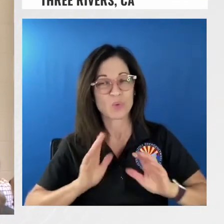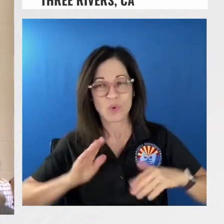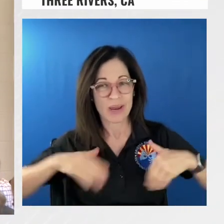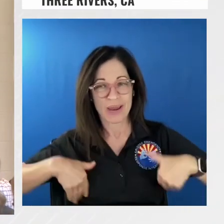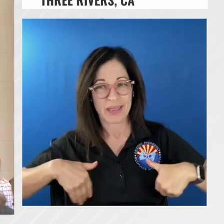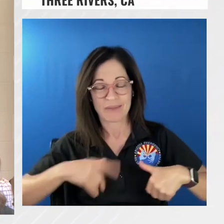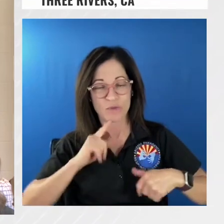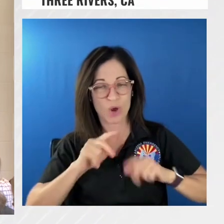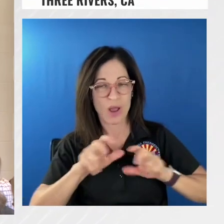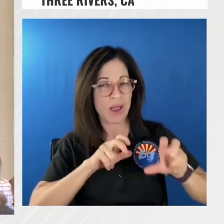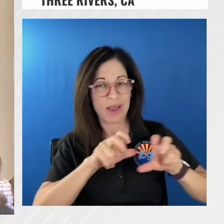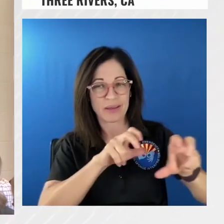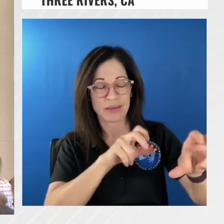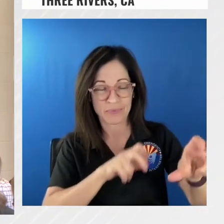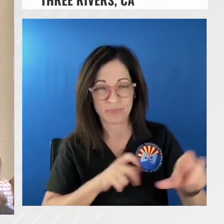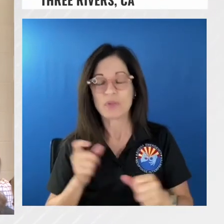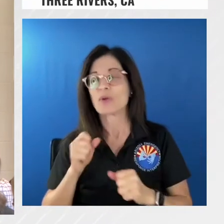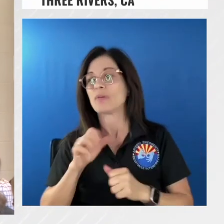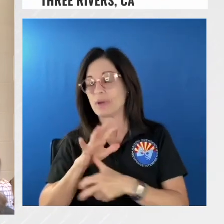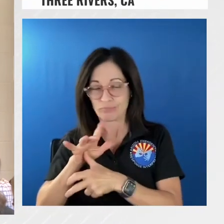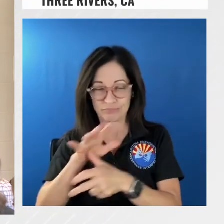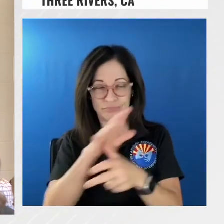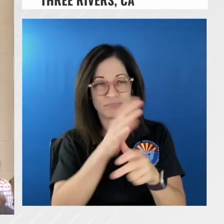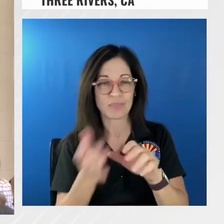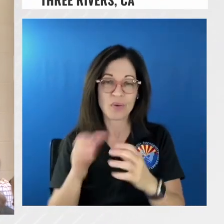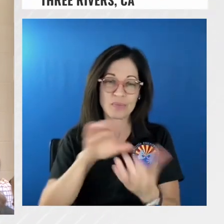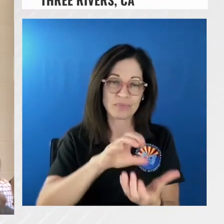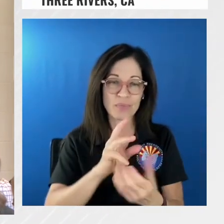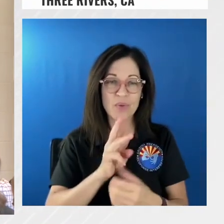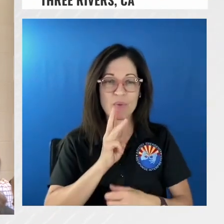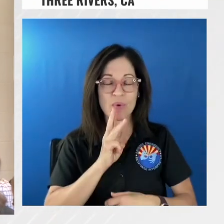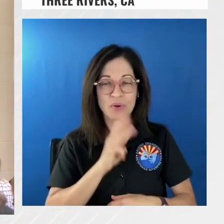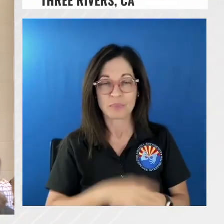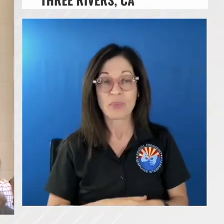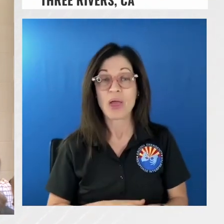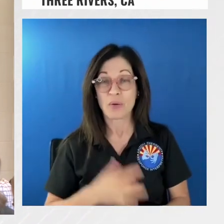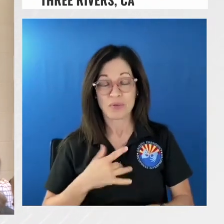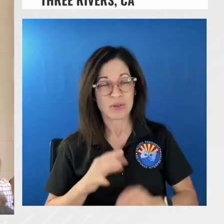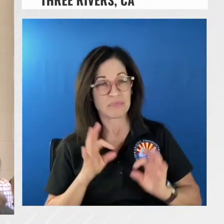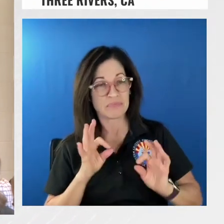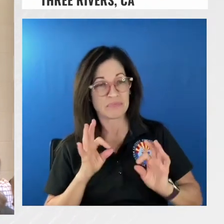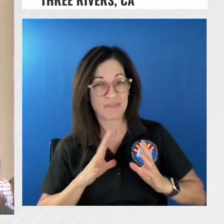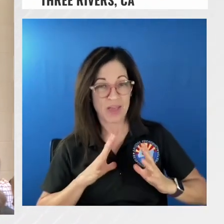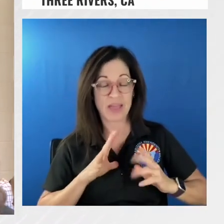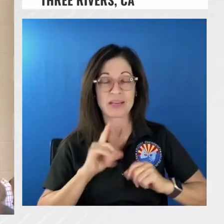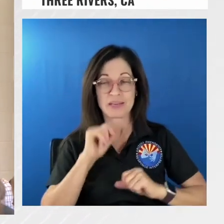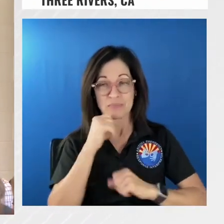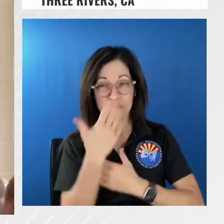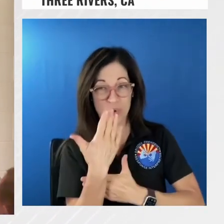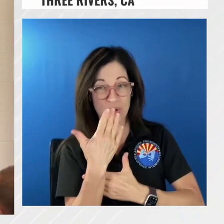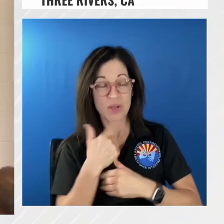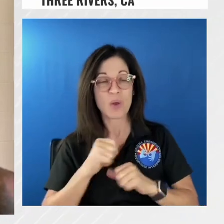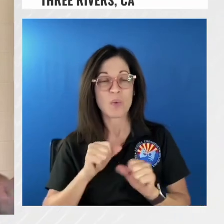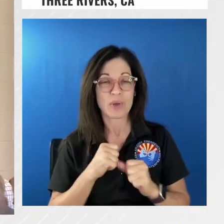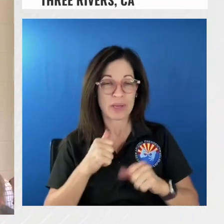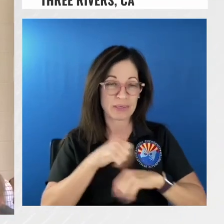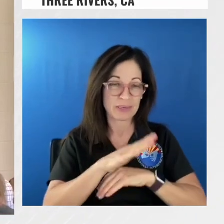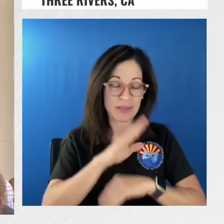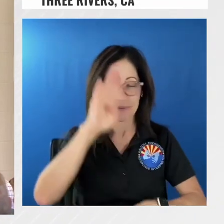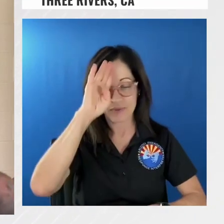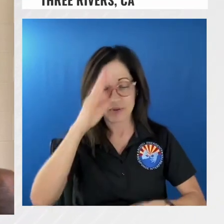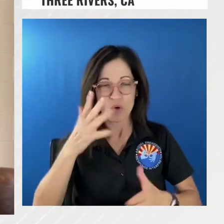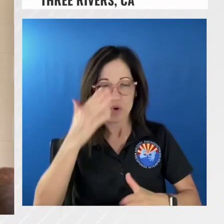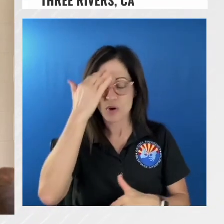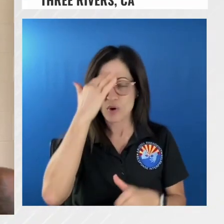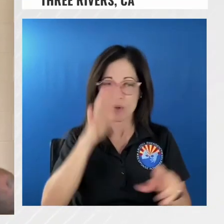put another load of buckets on it and we were feeling pretty good in the morning that we could get into that fire with the folks that we had they knew the route then they had kind of had